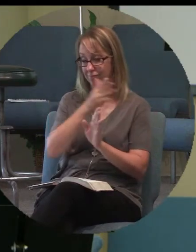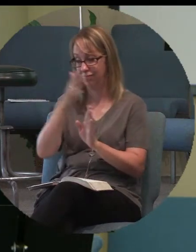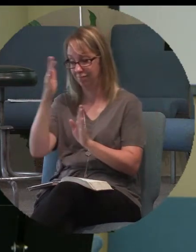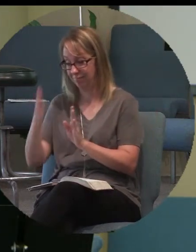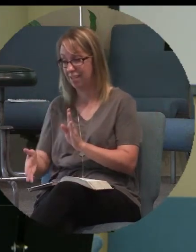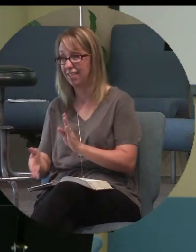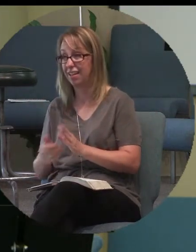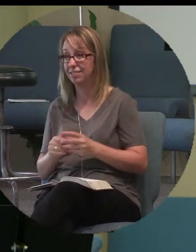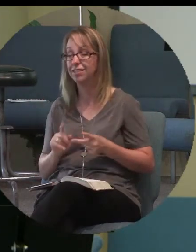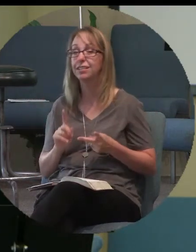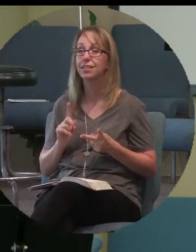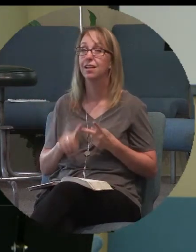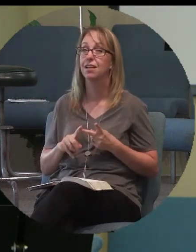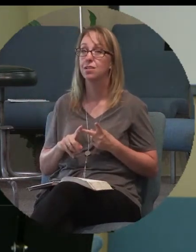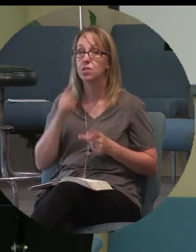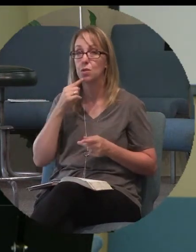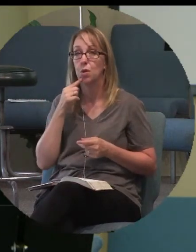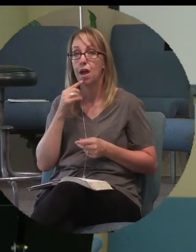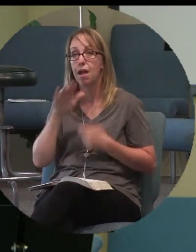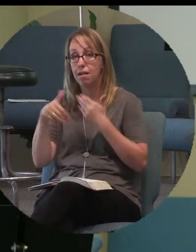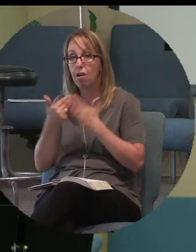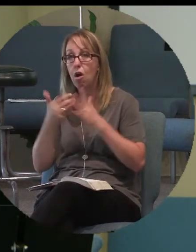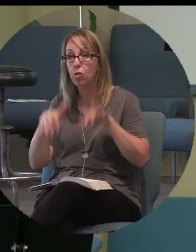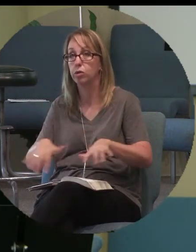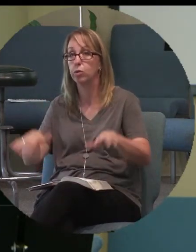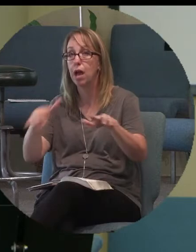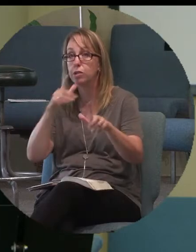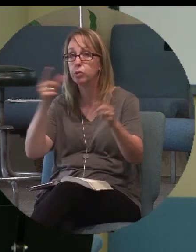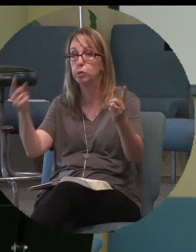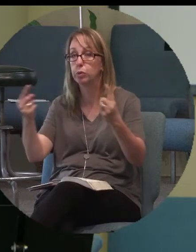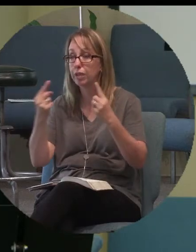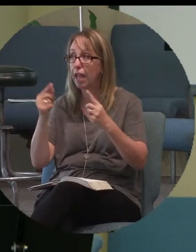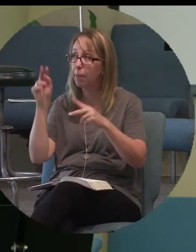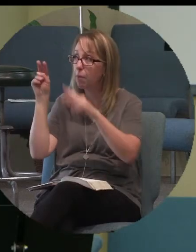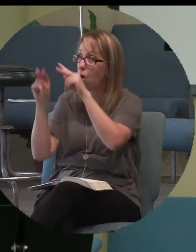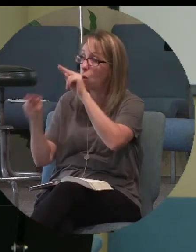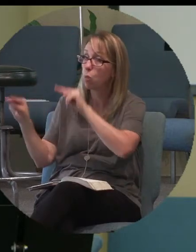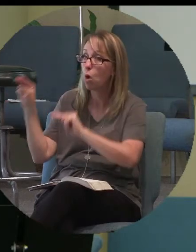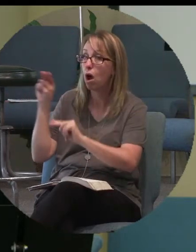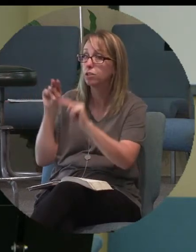48, Luke writes, and all the crowds who came together for the spectacle,